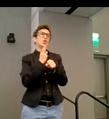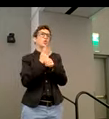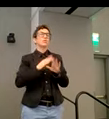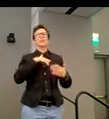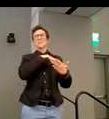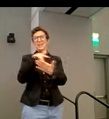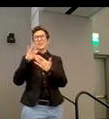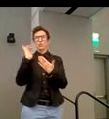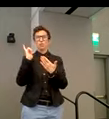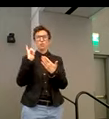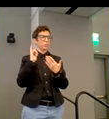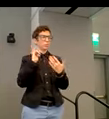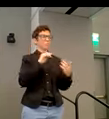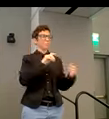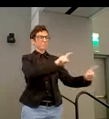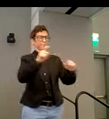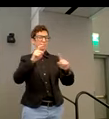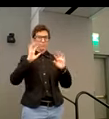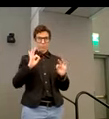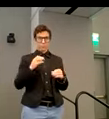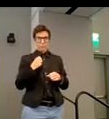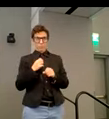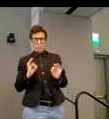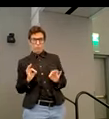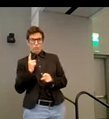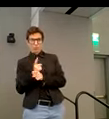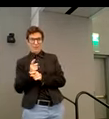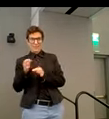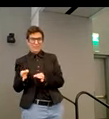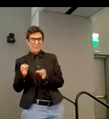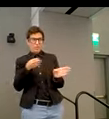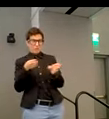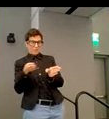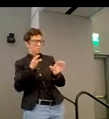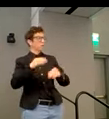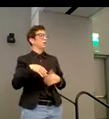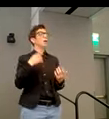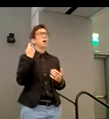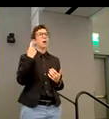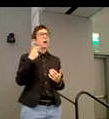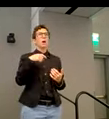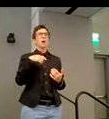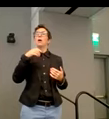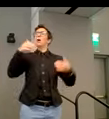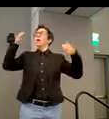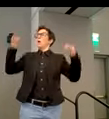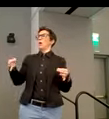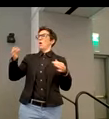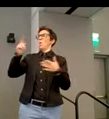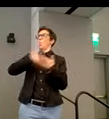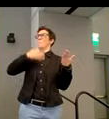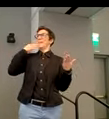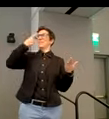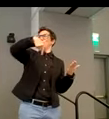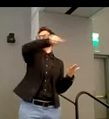make sure that we're making the right decisions because we don't want to assume we know what's best for a group of people, or we don't